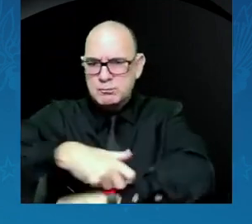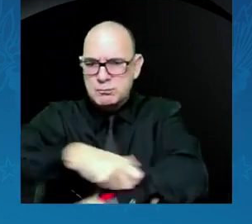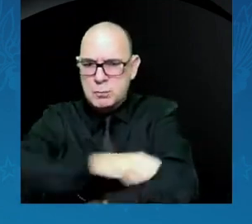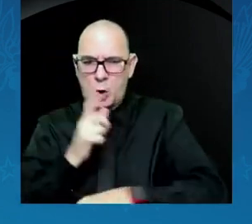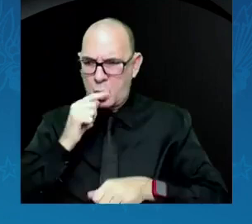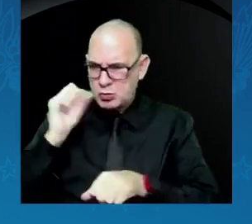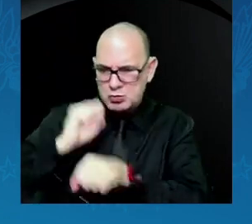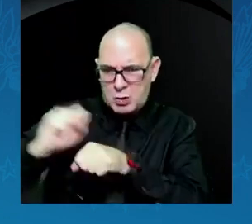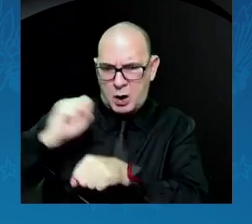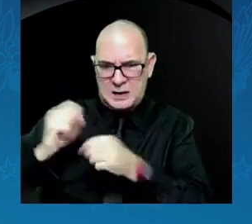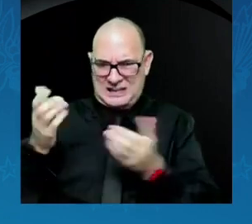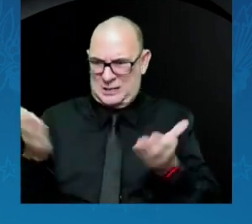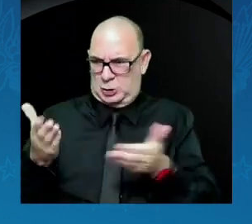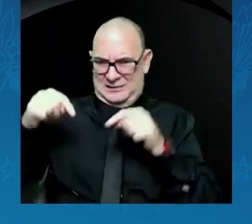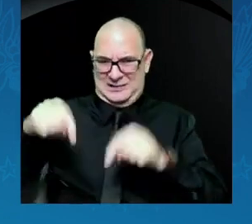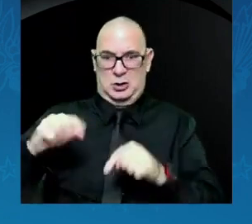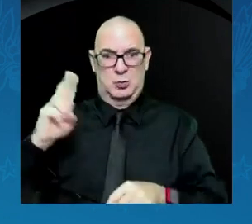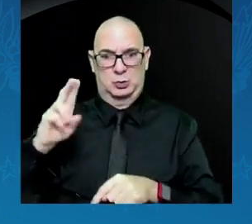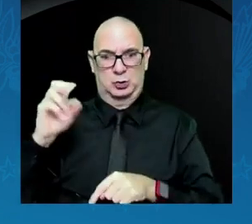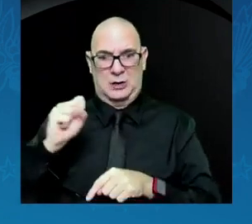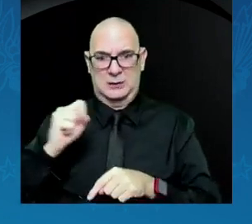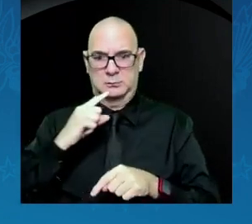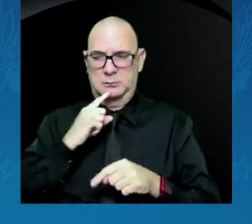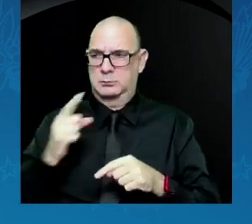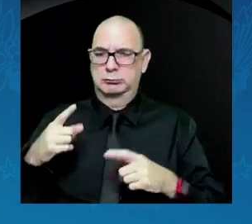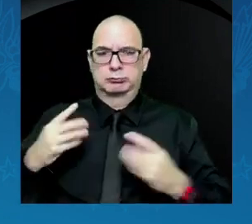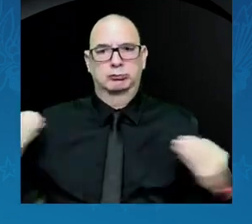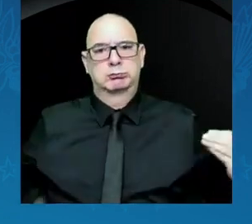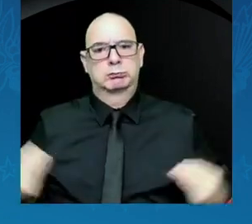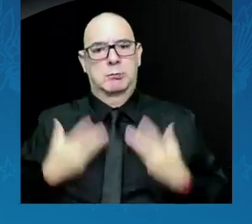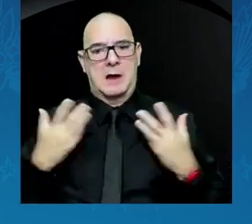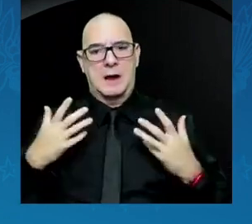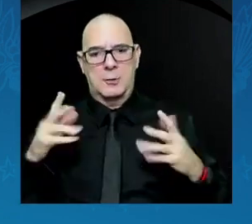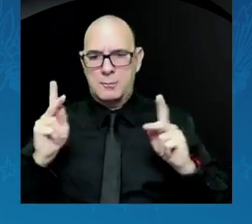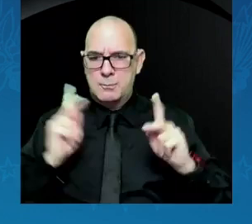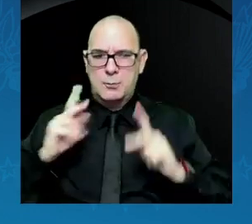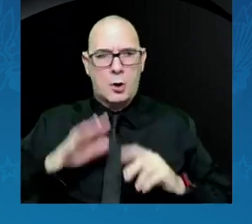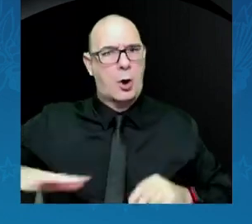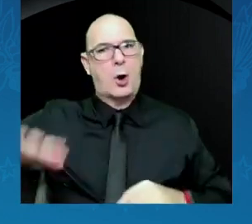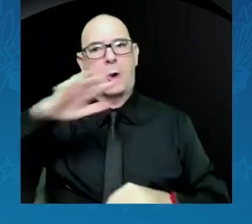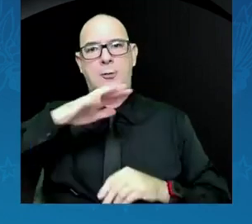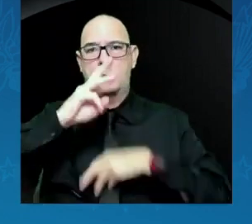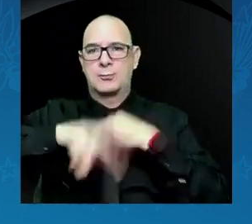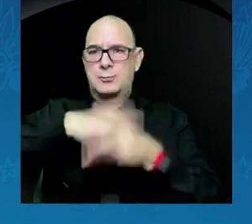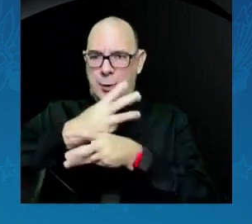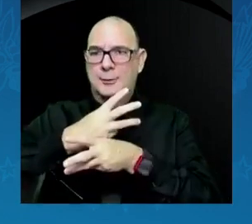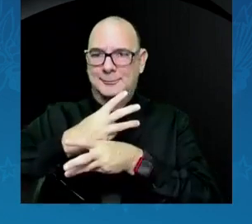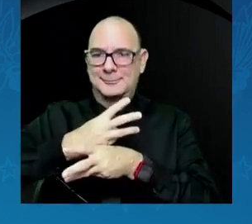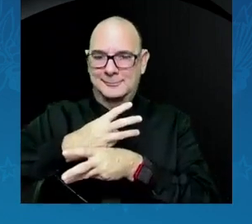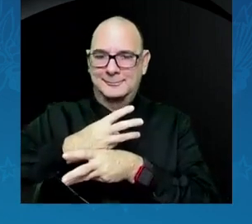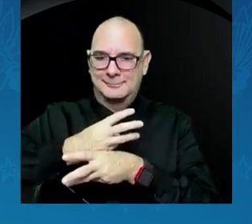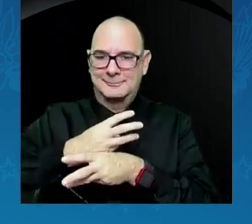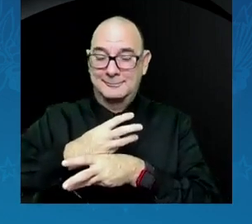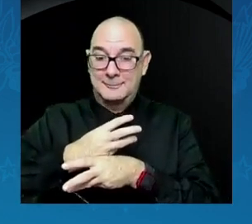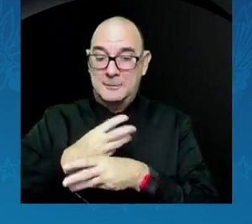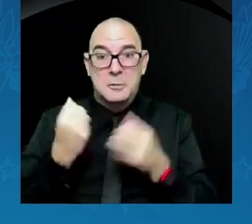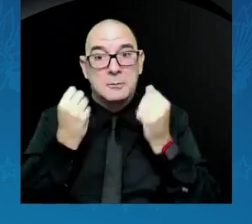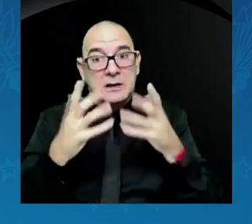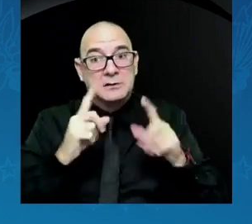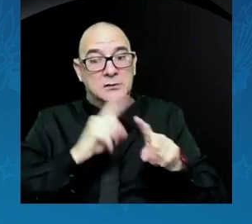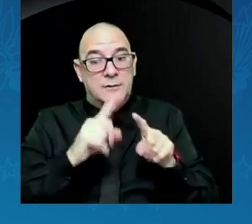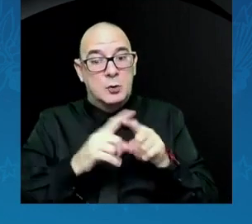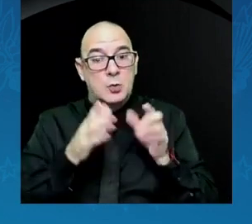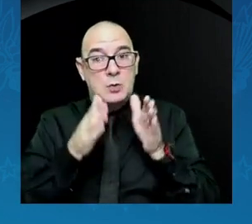inspire people all over the world. And there are many ways in which we can talk about the work that we do in space.